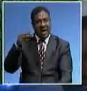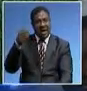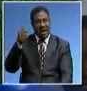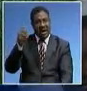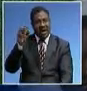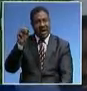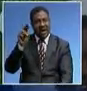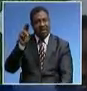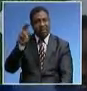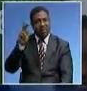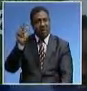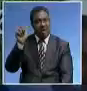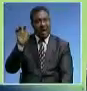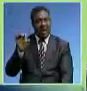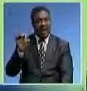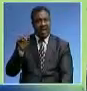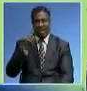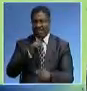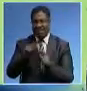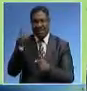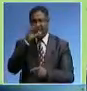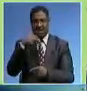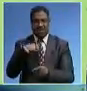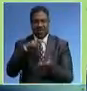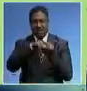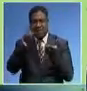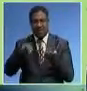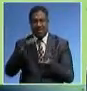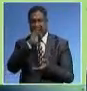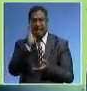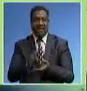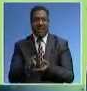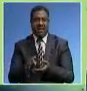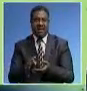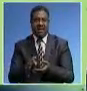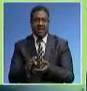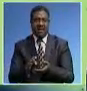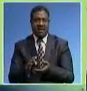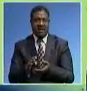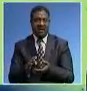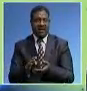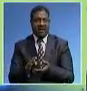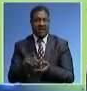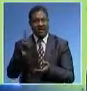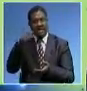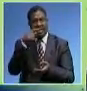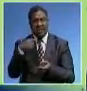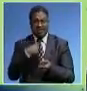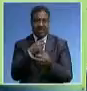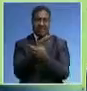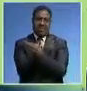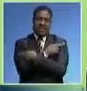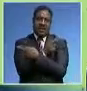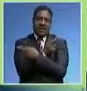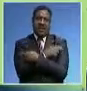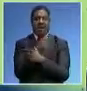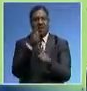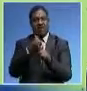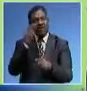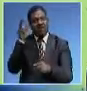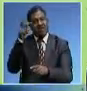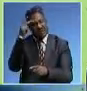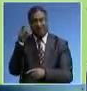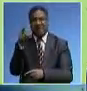However, he did not say that he was defecting. What he said is that he was resigning from politics. He's retiring from politics because he wants to pursue